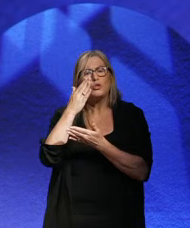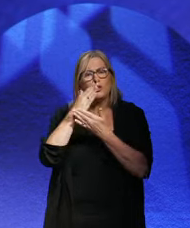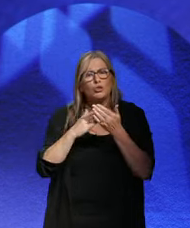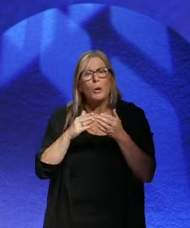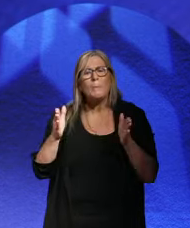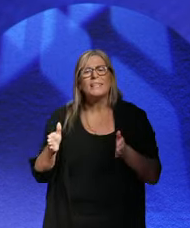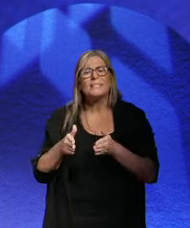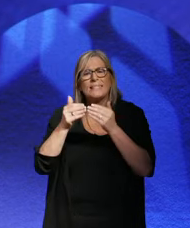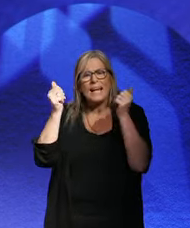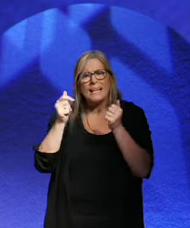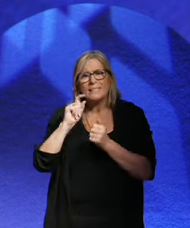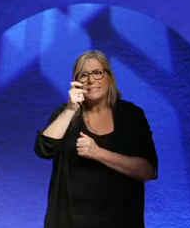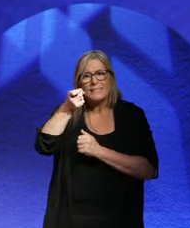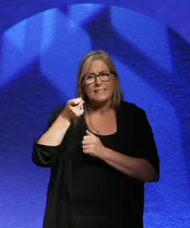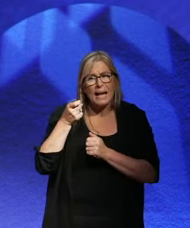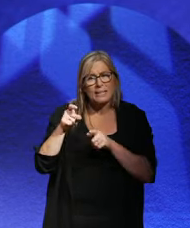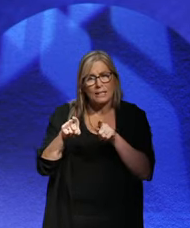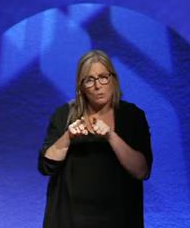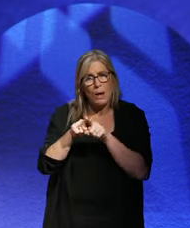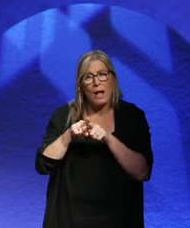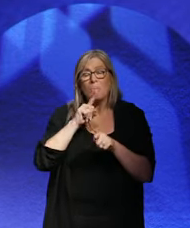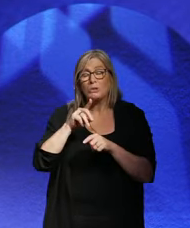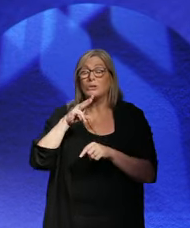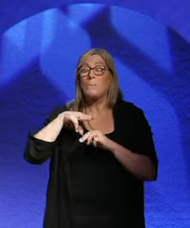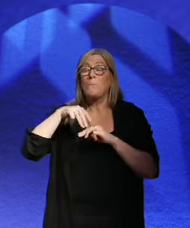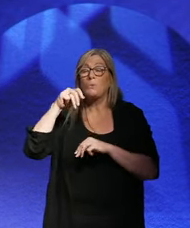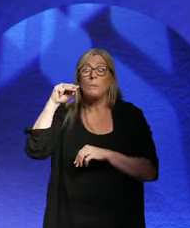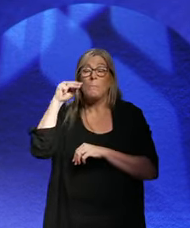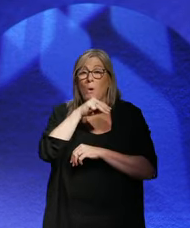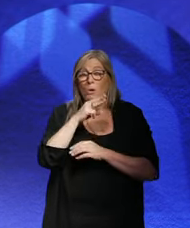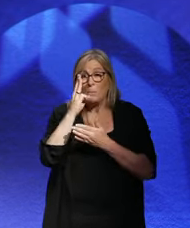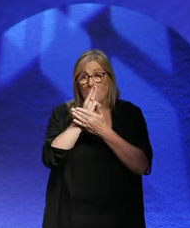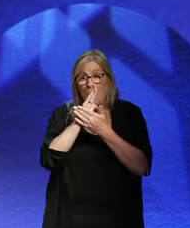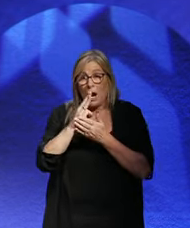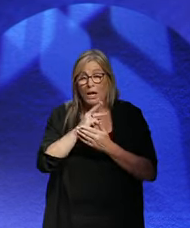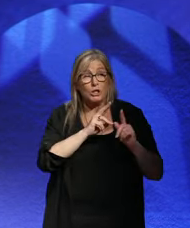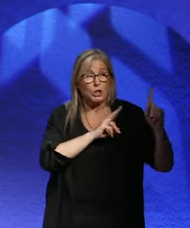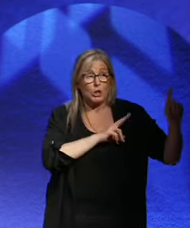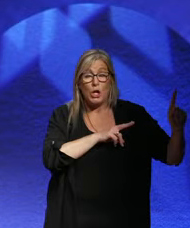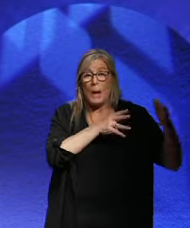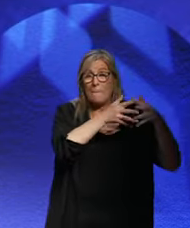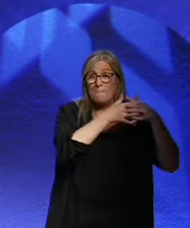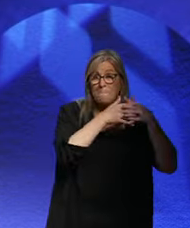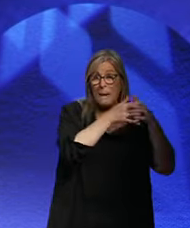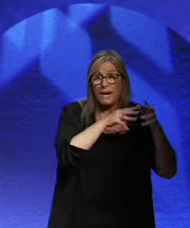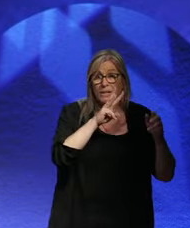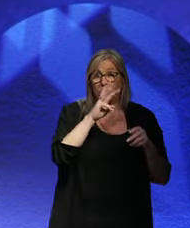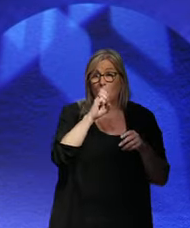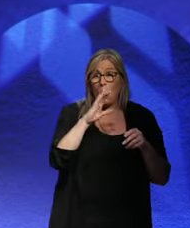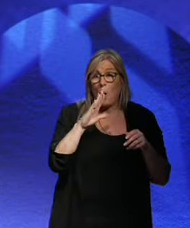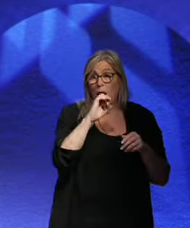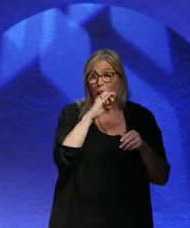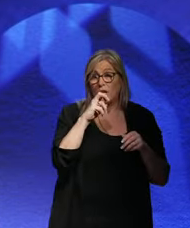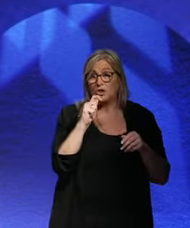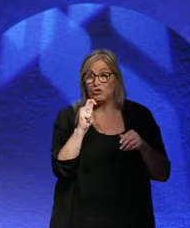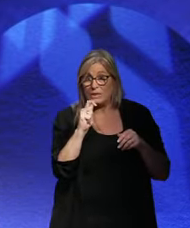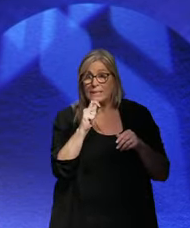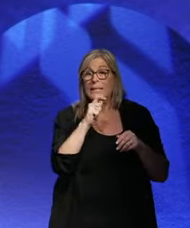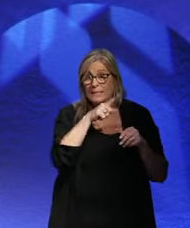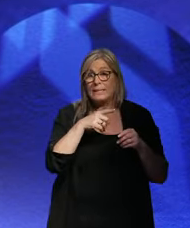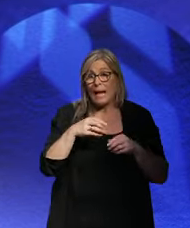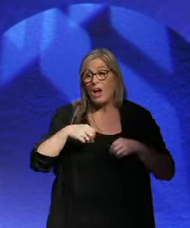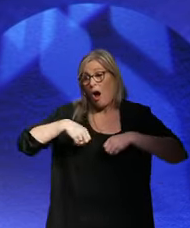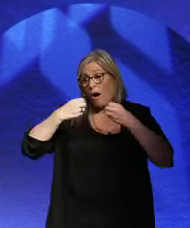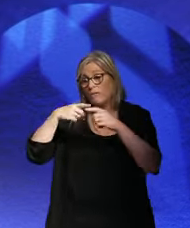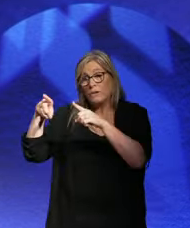important part of it was the U.S. Wall Street provided Germany with loans. There were short-term